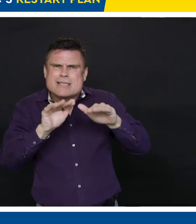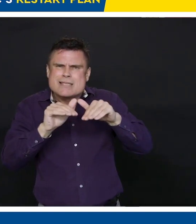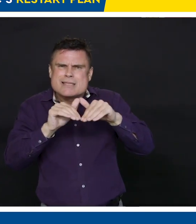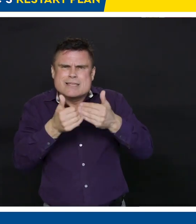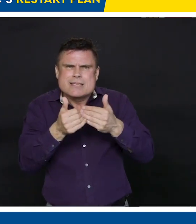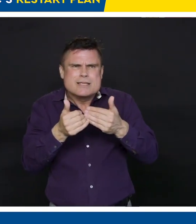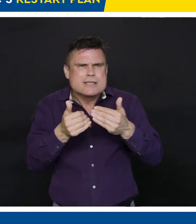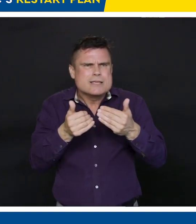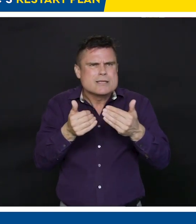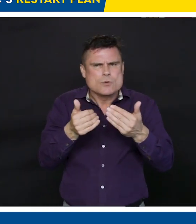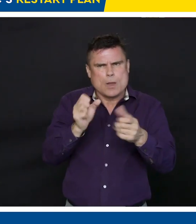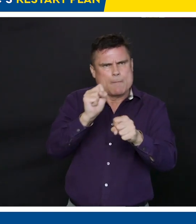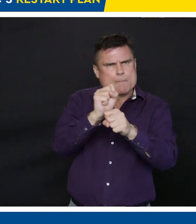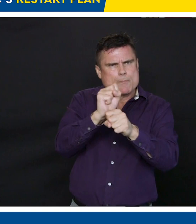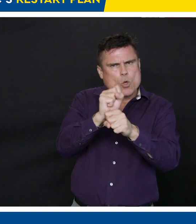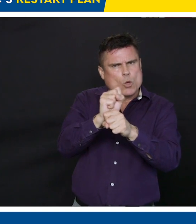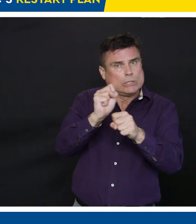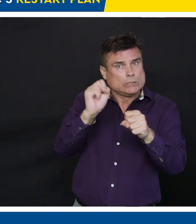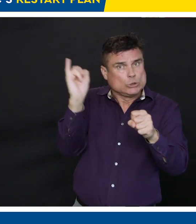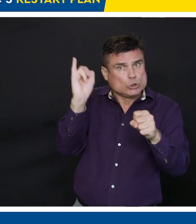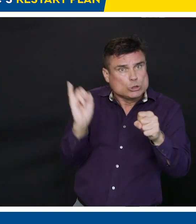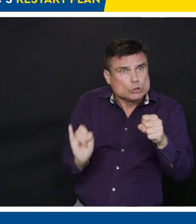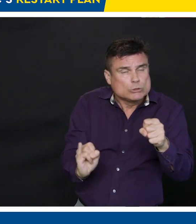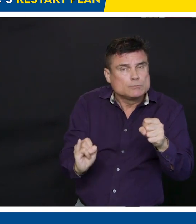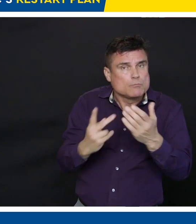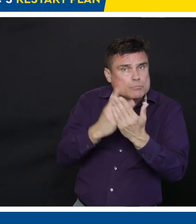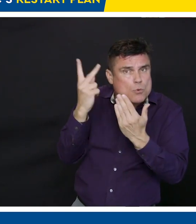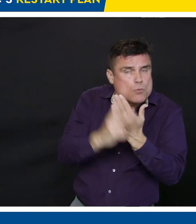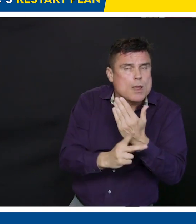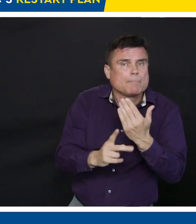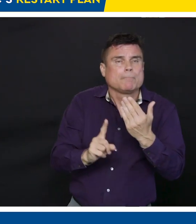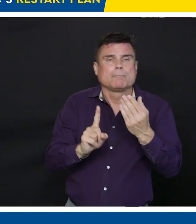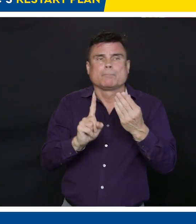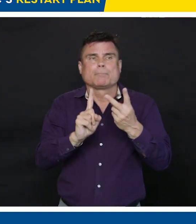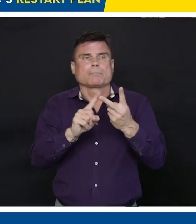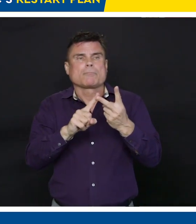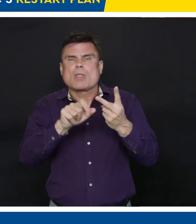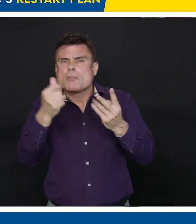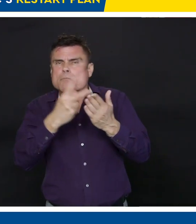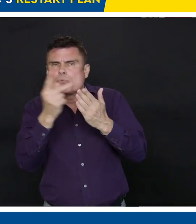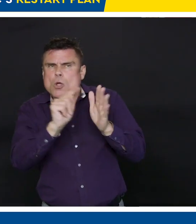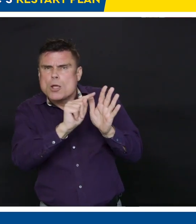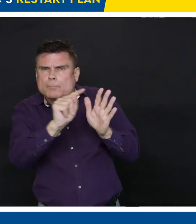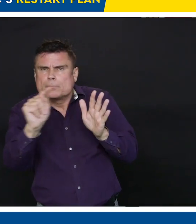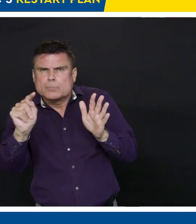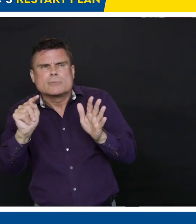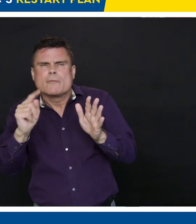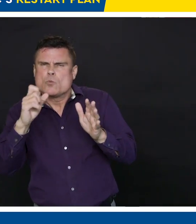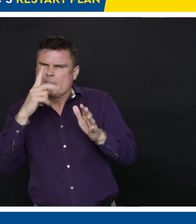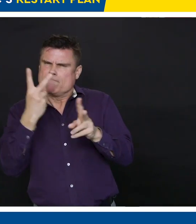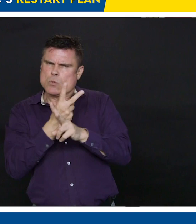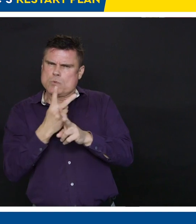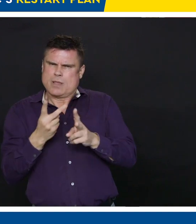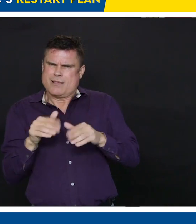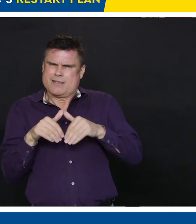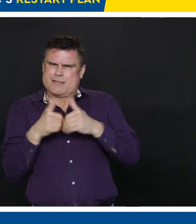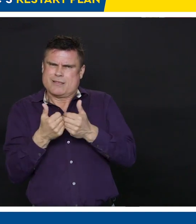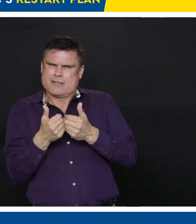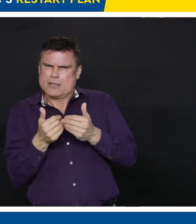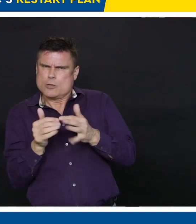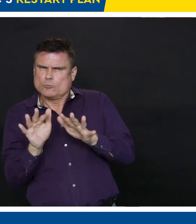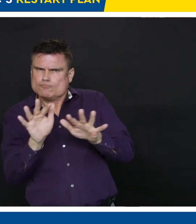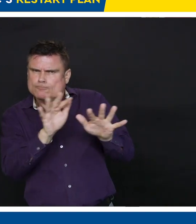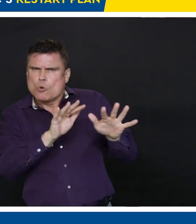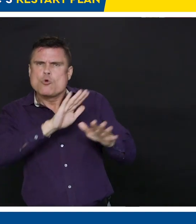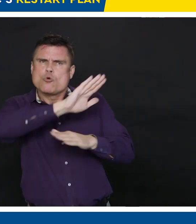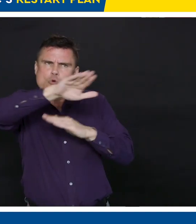on with the federal finance minister. We're going to find a way to get there, but we have to get there. It's imperative to our well-being. It's imperative